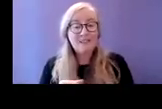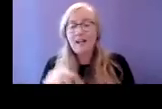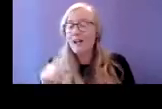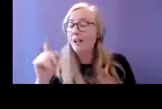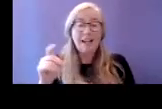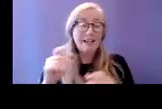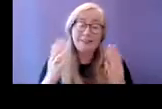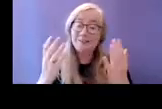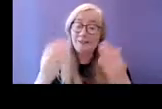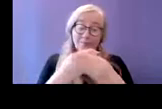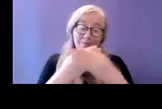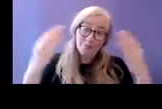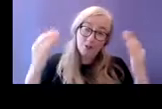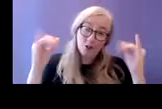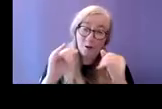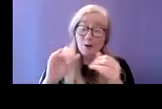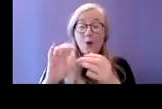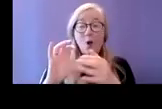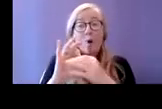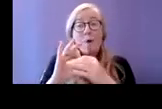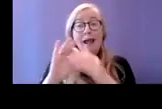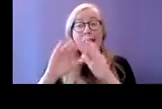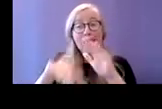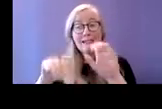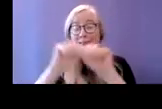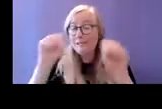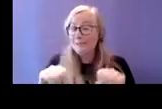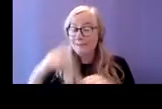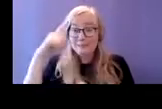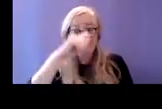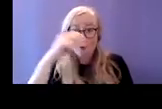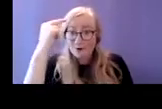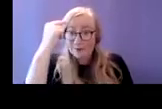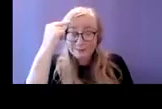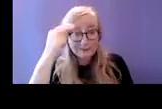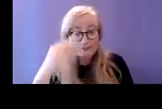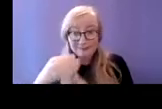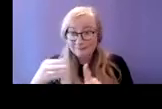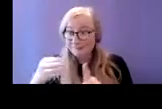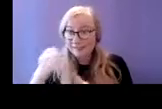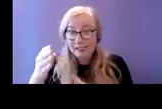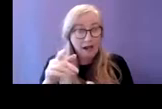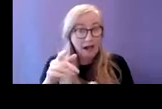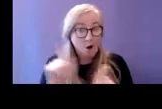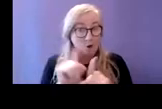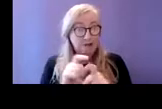to navigate and the whole thing can just seem really overwhelming services can be very busy and I'm thinking like if you can imagine